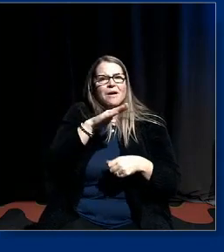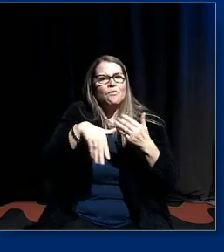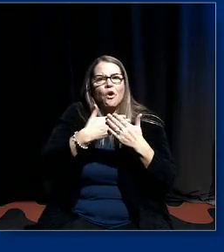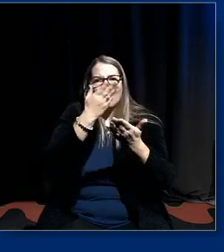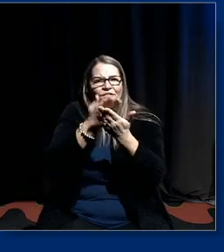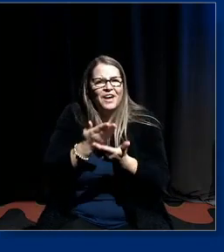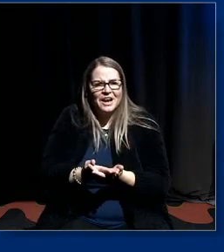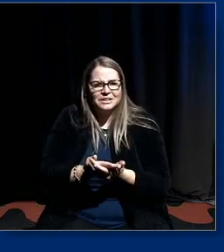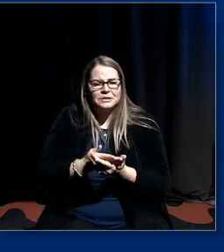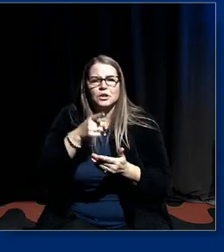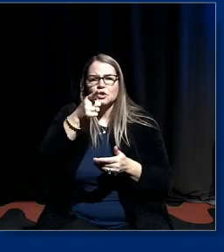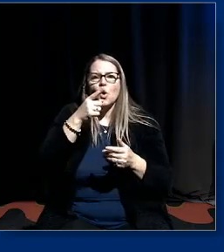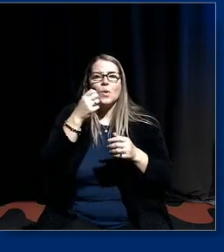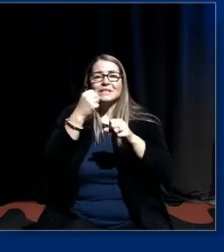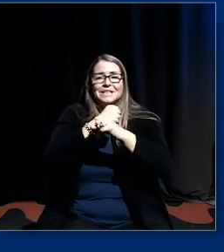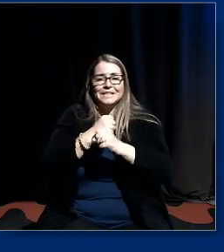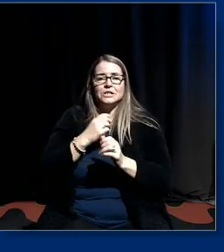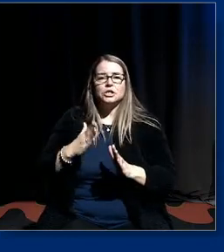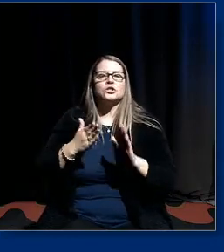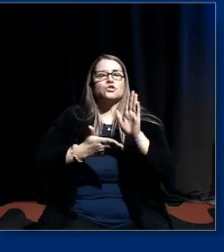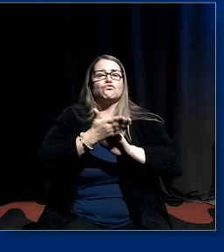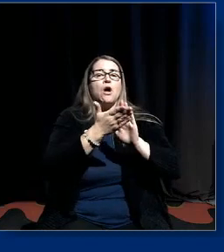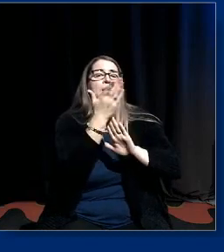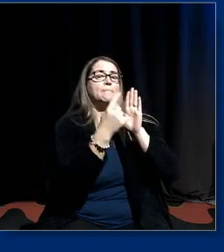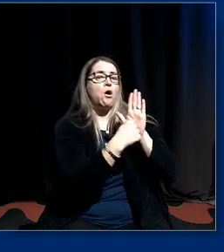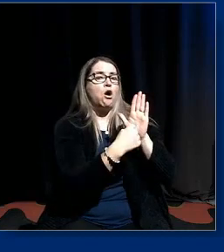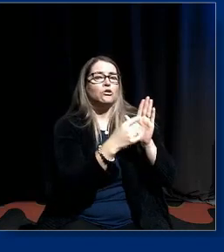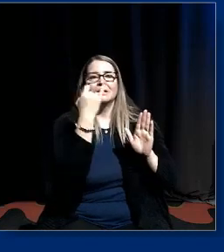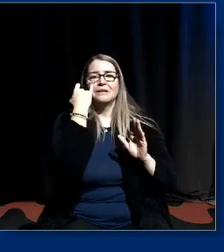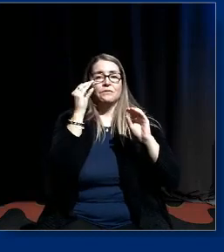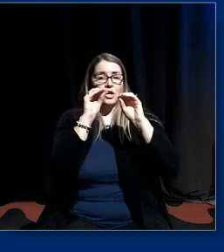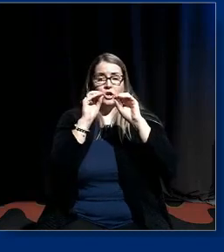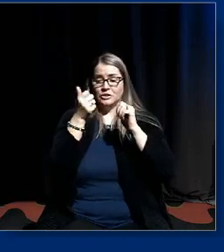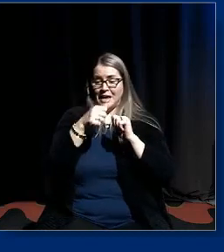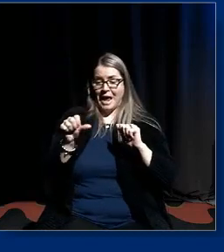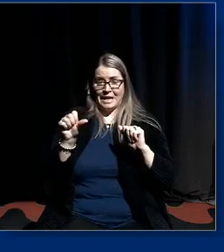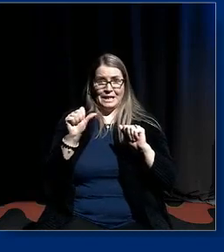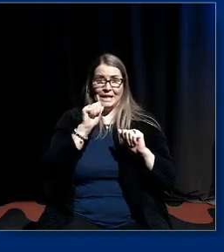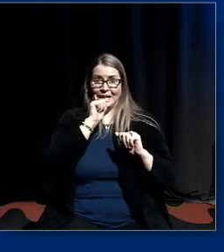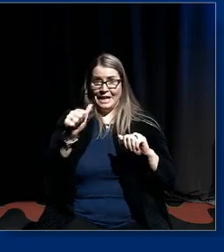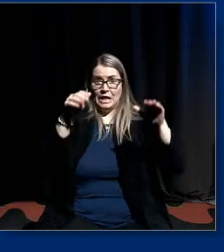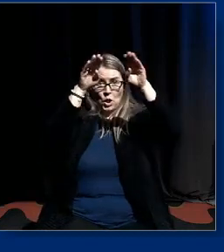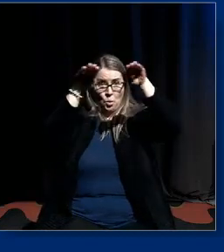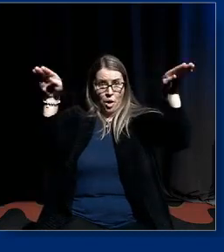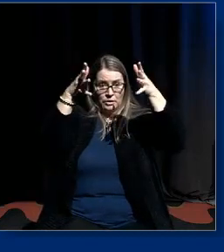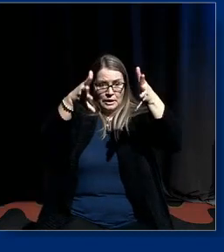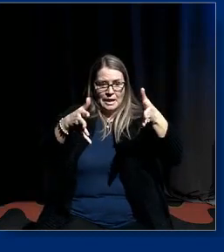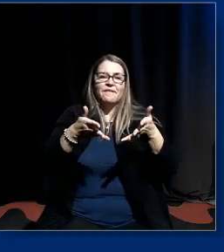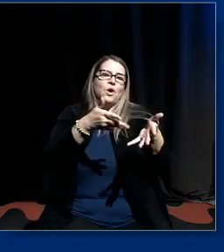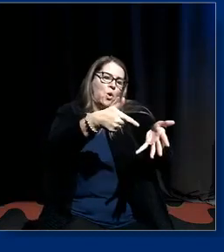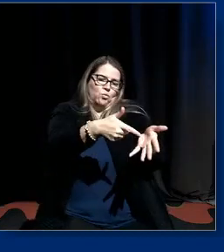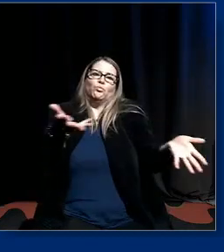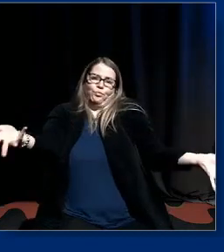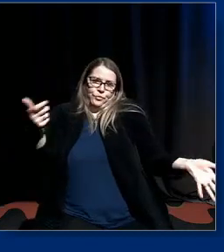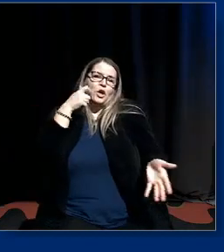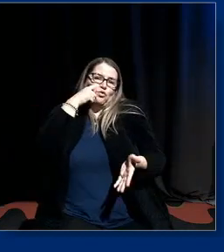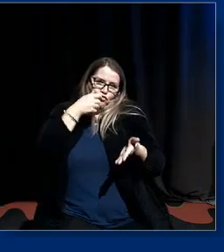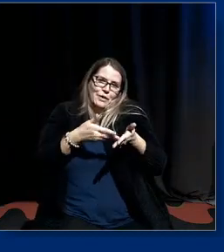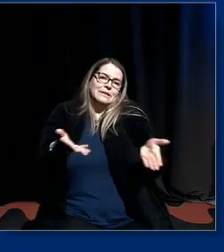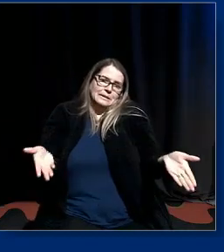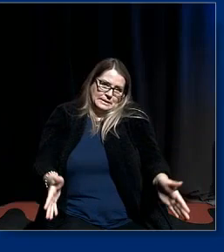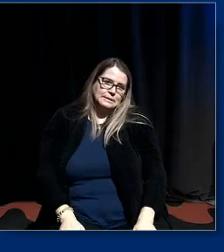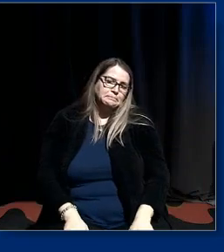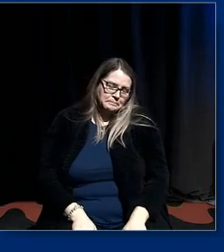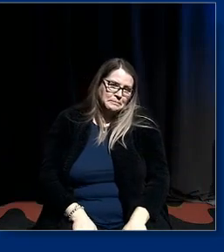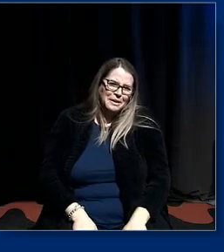do is to run models and then go right if there's any inequality left at the end that'll be the racism whereas actually